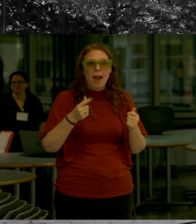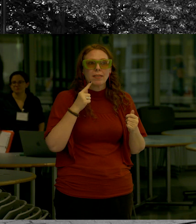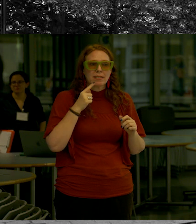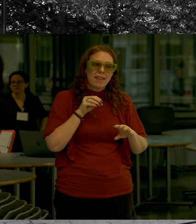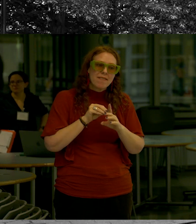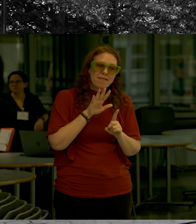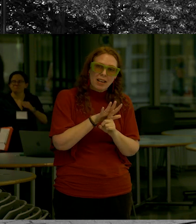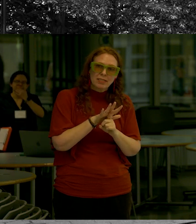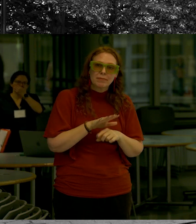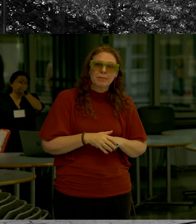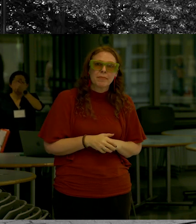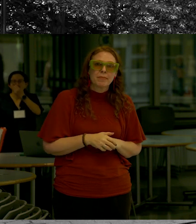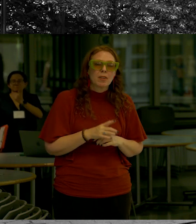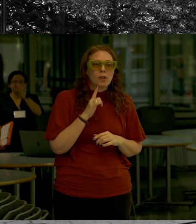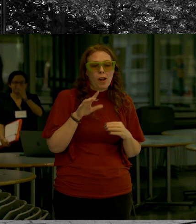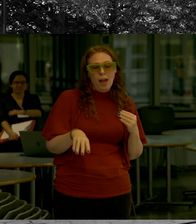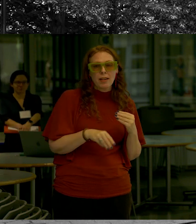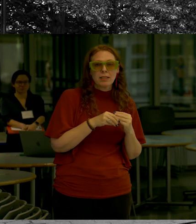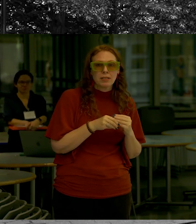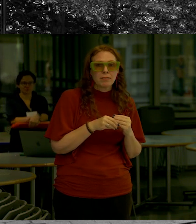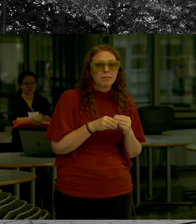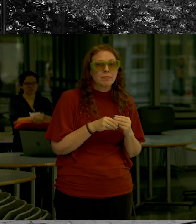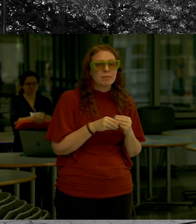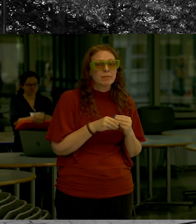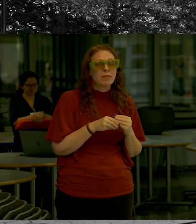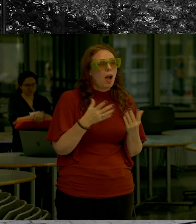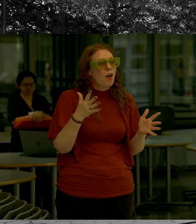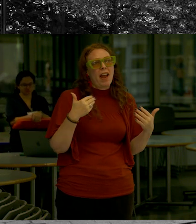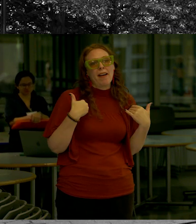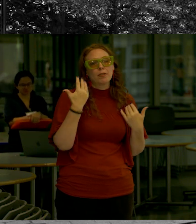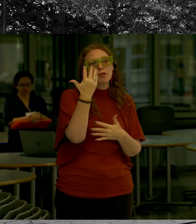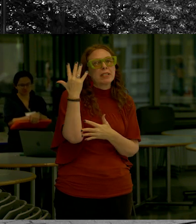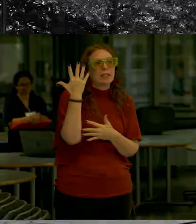this is where the project elements are going to go this is also an area that has a fair amount of trees